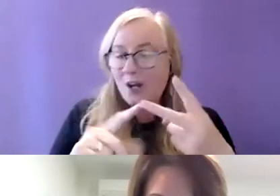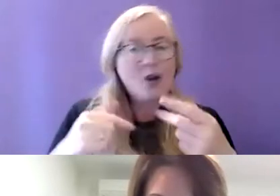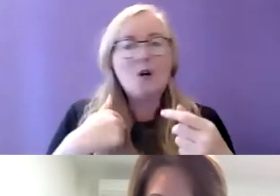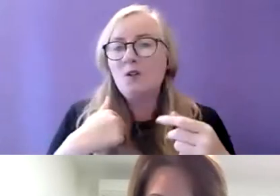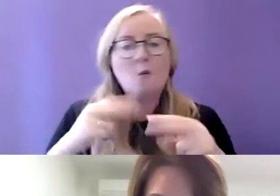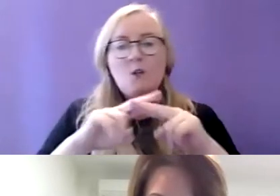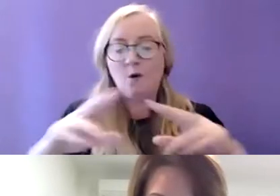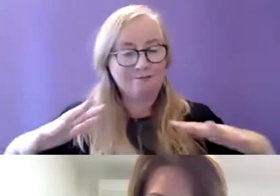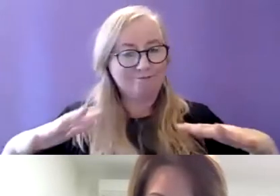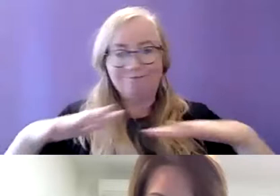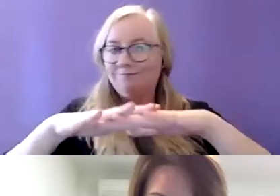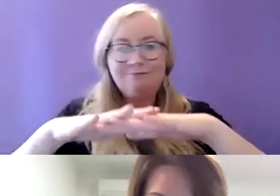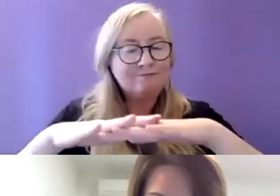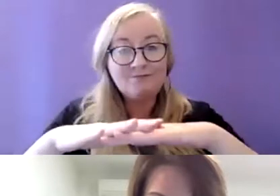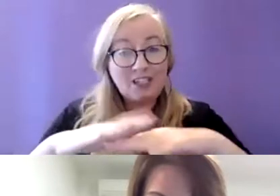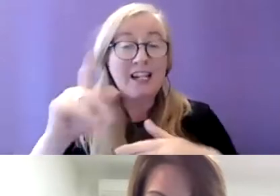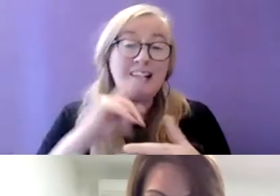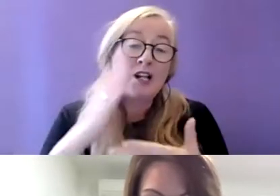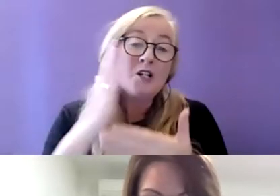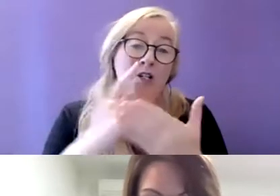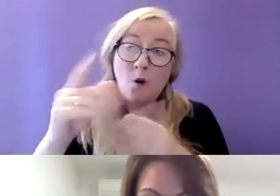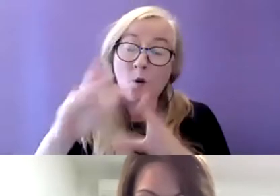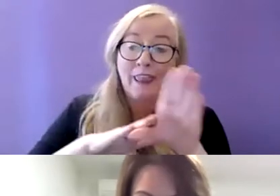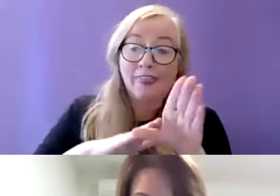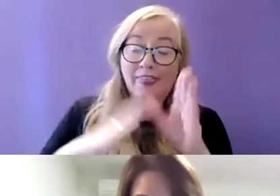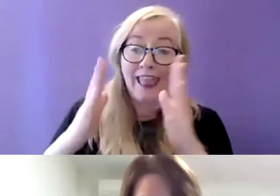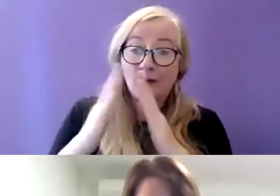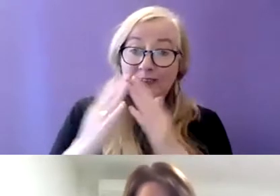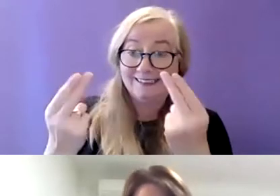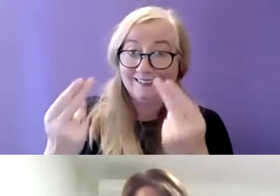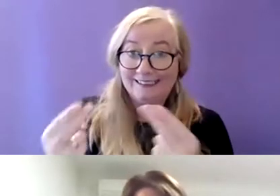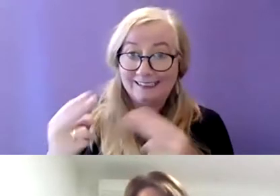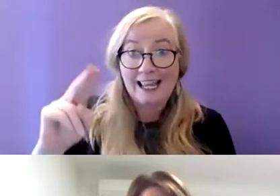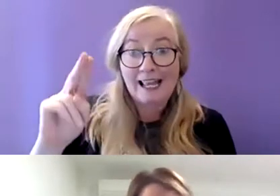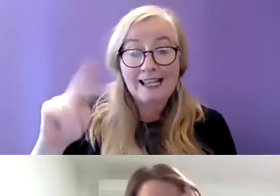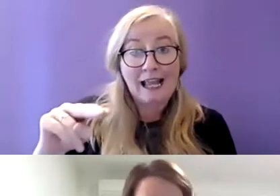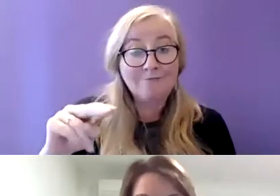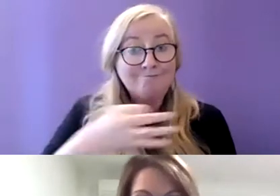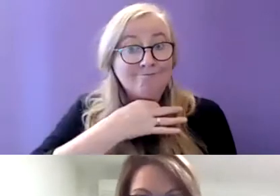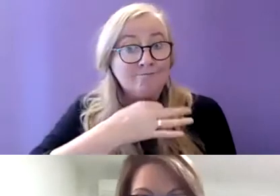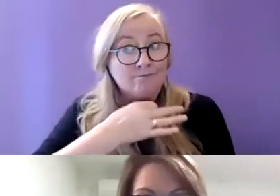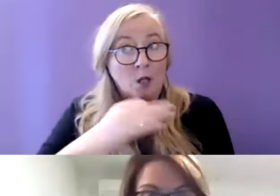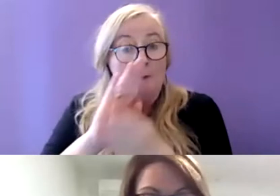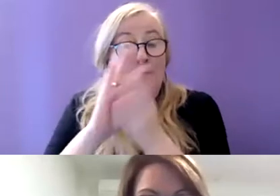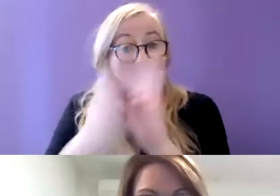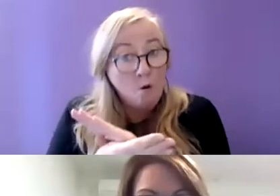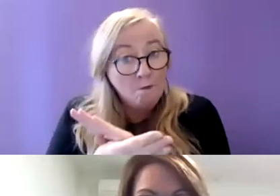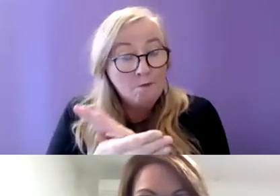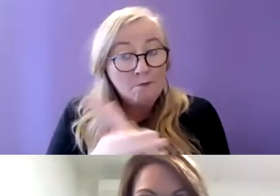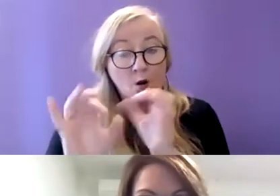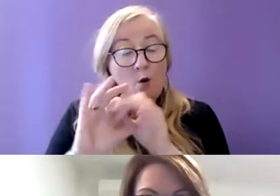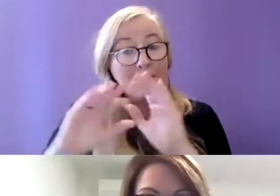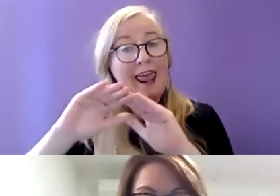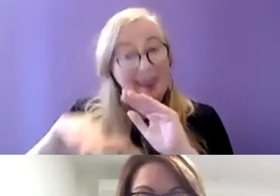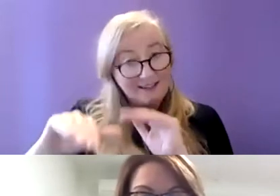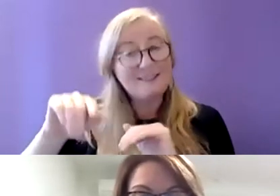two even though somebody with a housing need can be in danger of becoming homeless and we